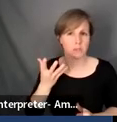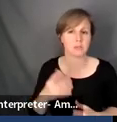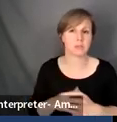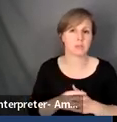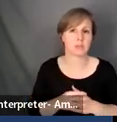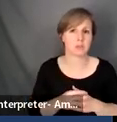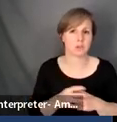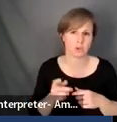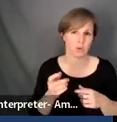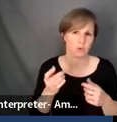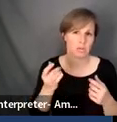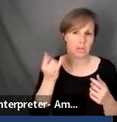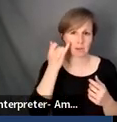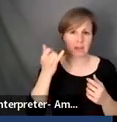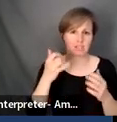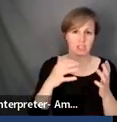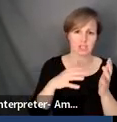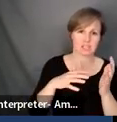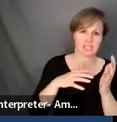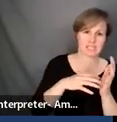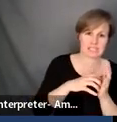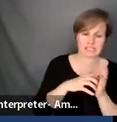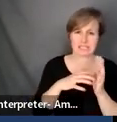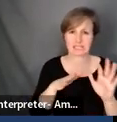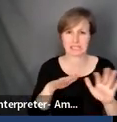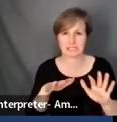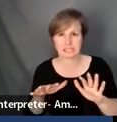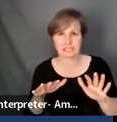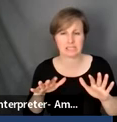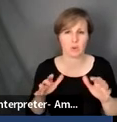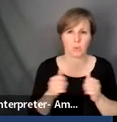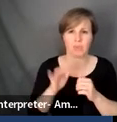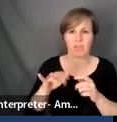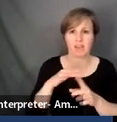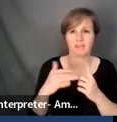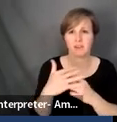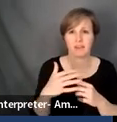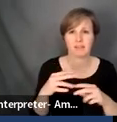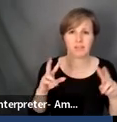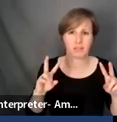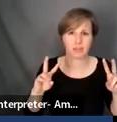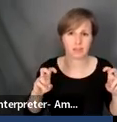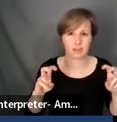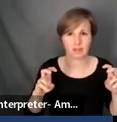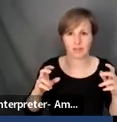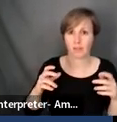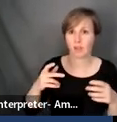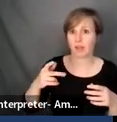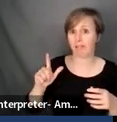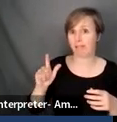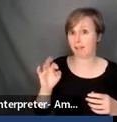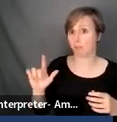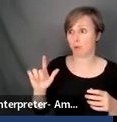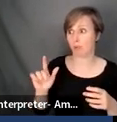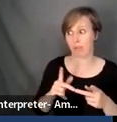the sort of fragility that I have encountered in those environments and even in the so-called liberal or progressive, um, places.